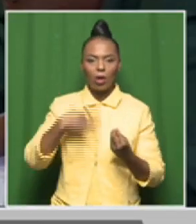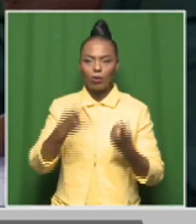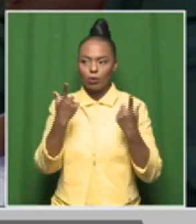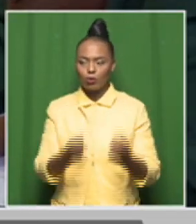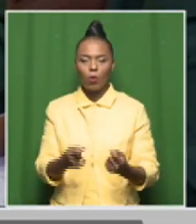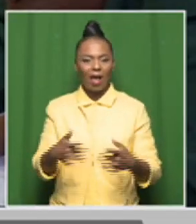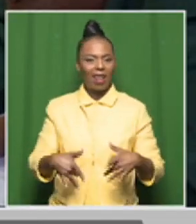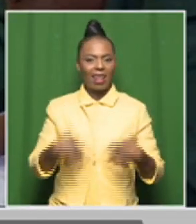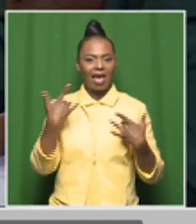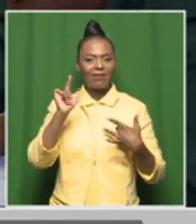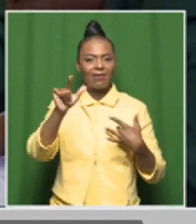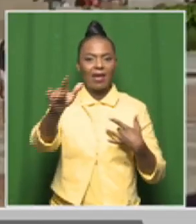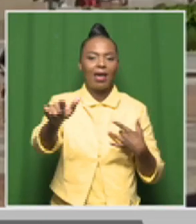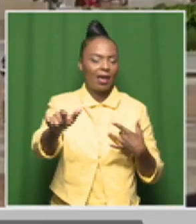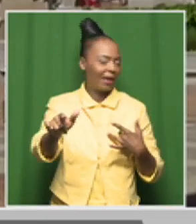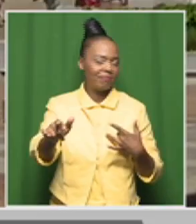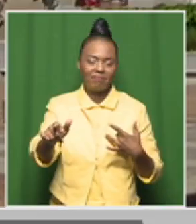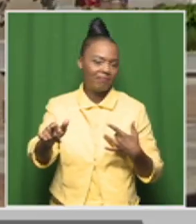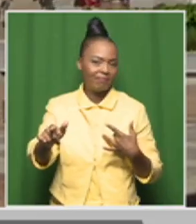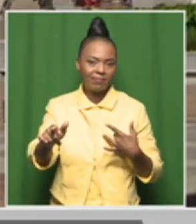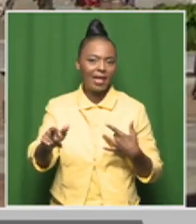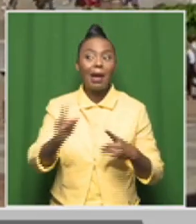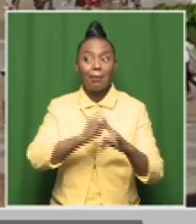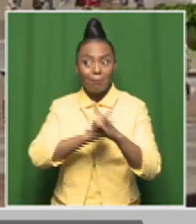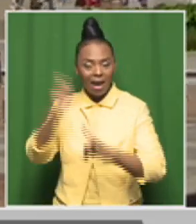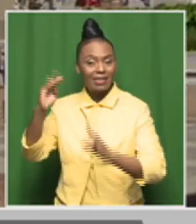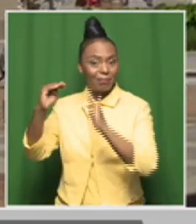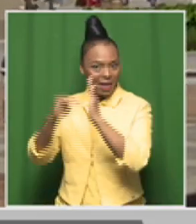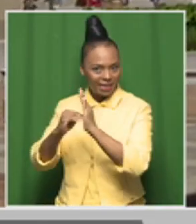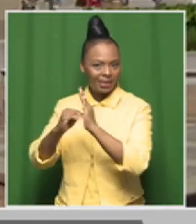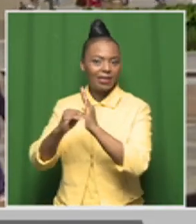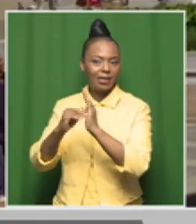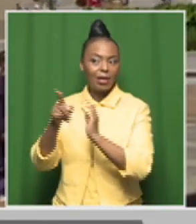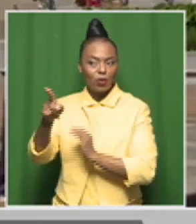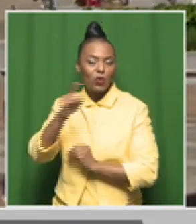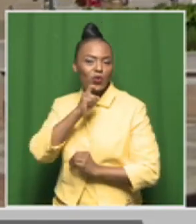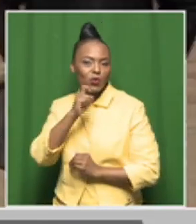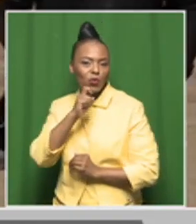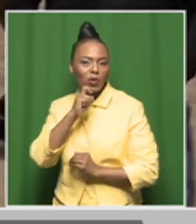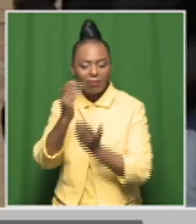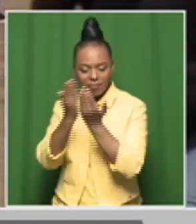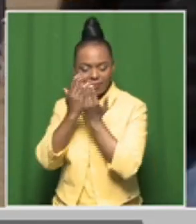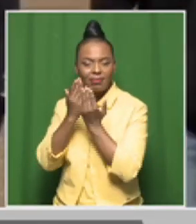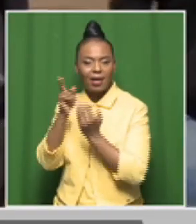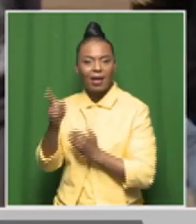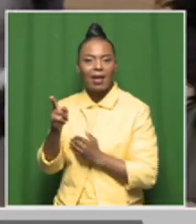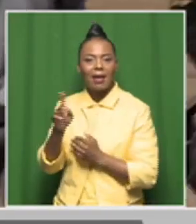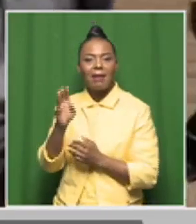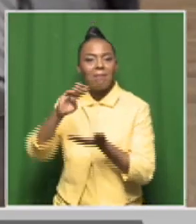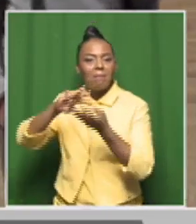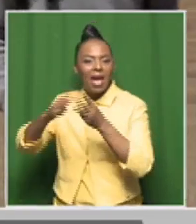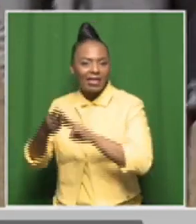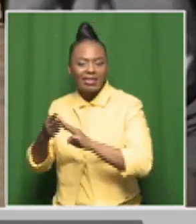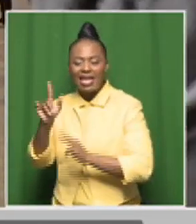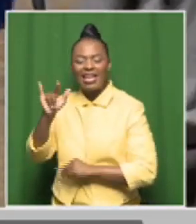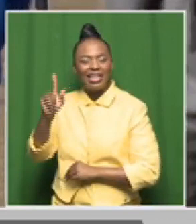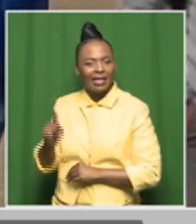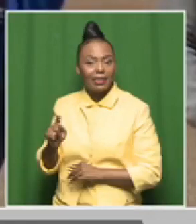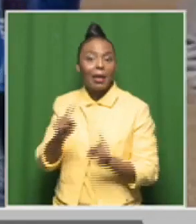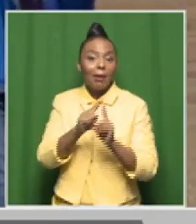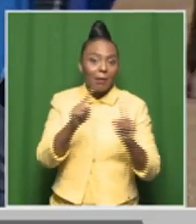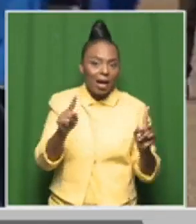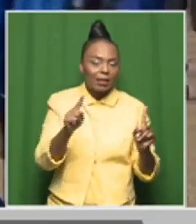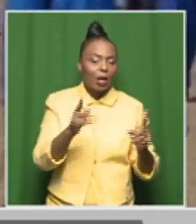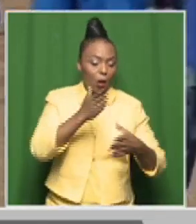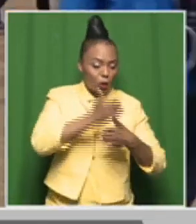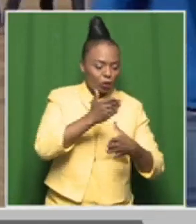And so, yes, they may pass matric with math literacy, only to find that the job, or whether it's a professional